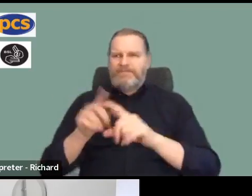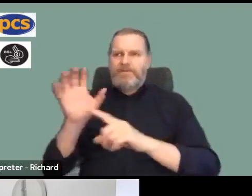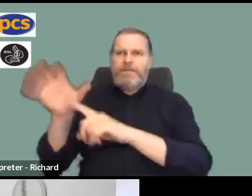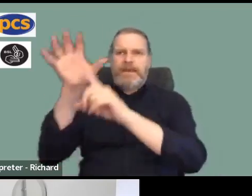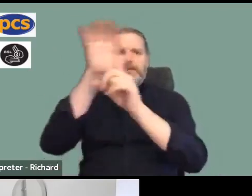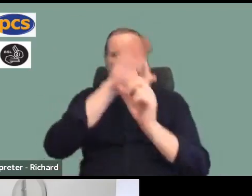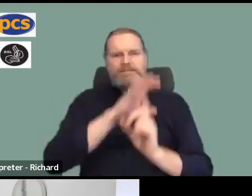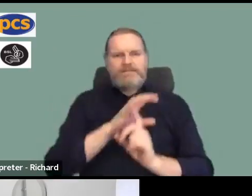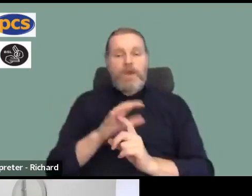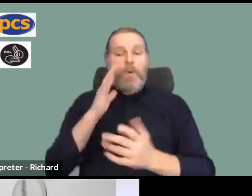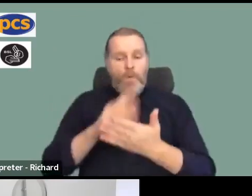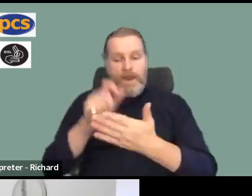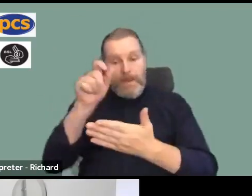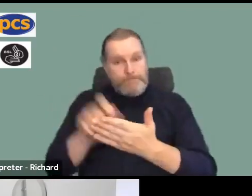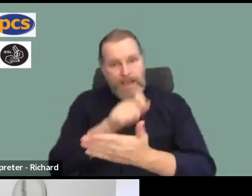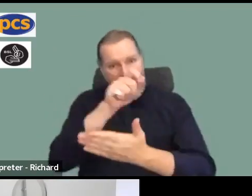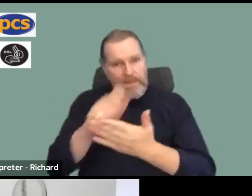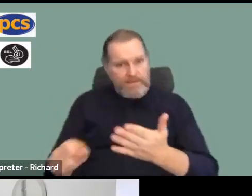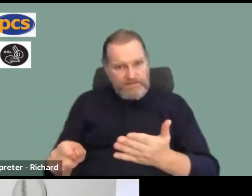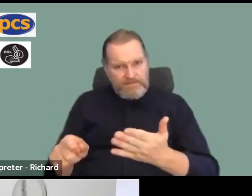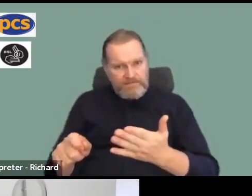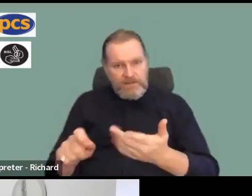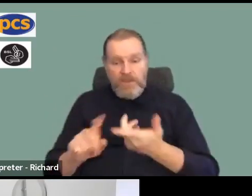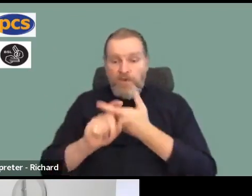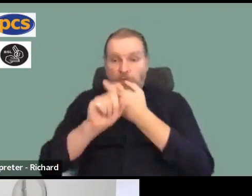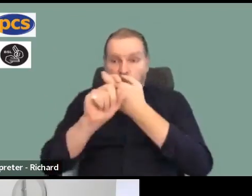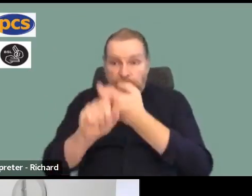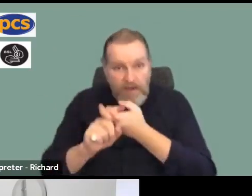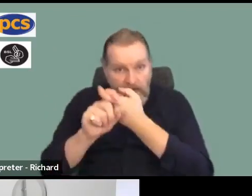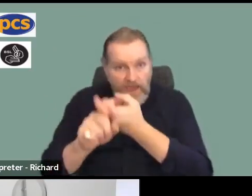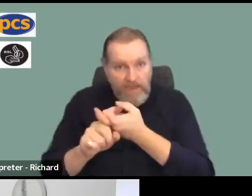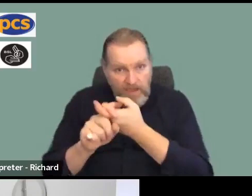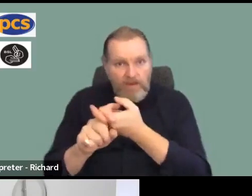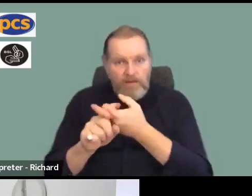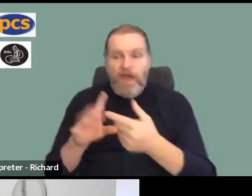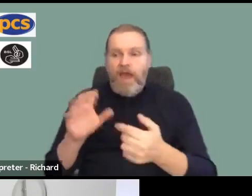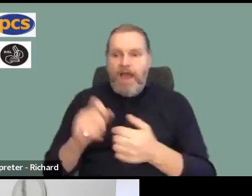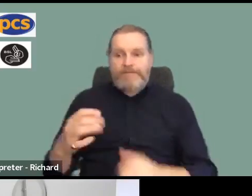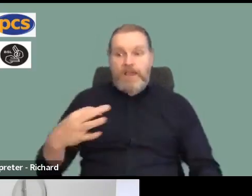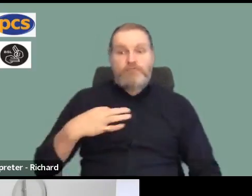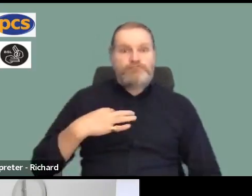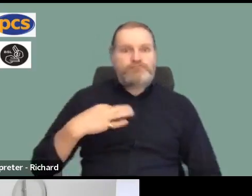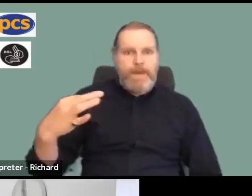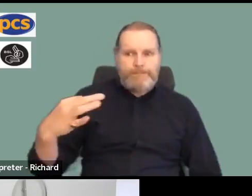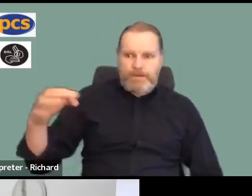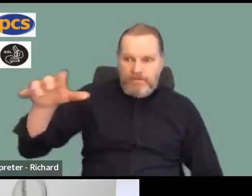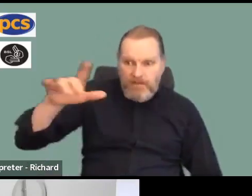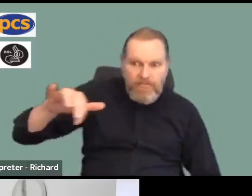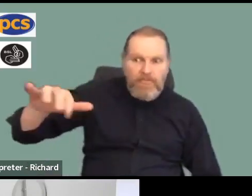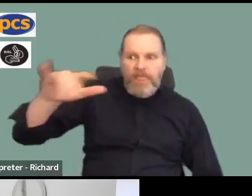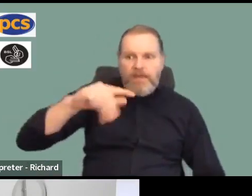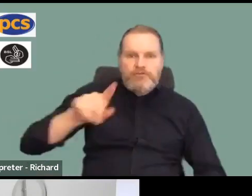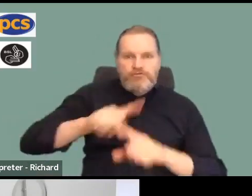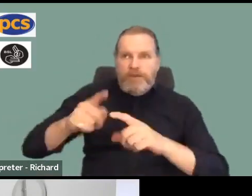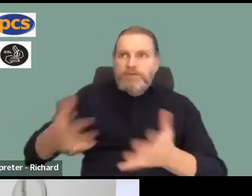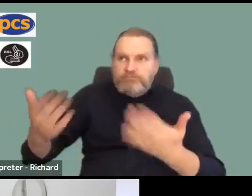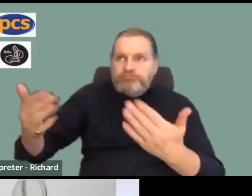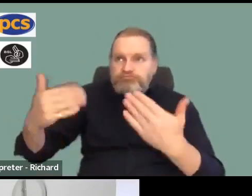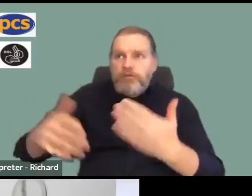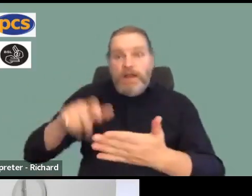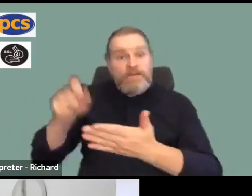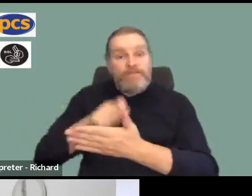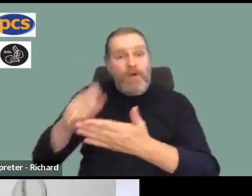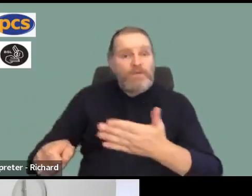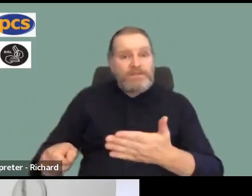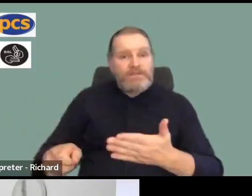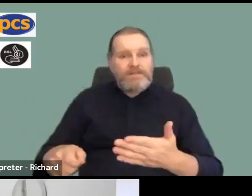have these ballots, we often rely on having a representative in the workplace who's prepared to try and get that vote out. And we